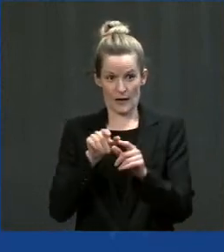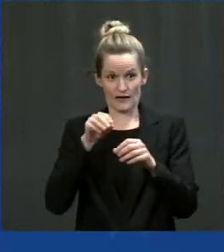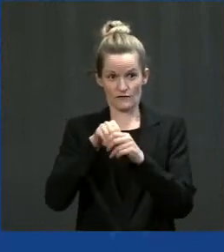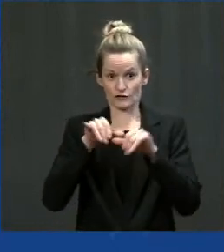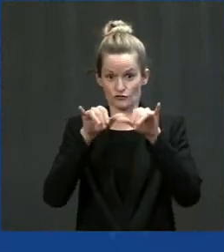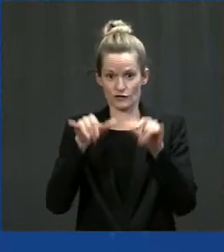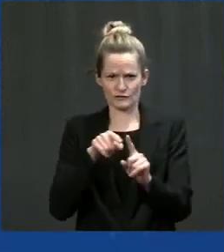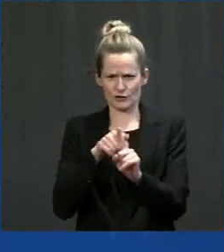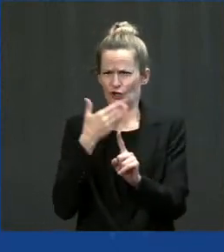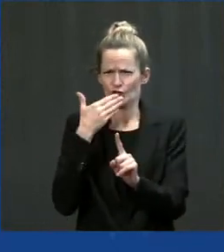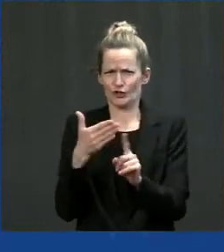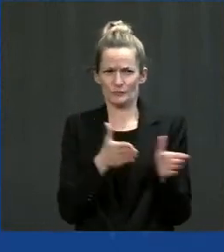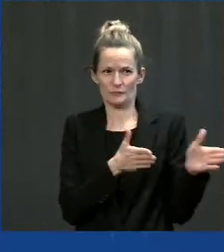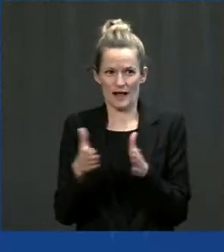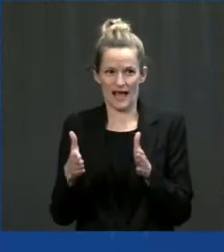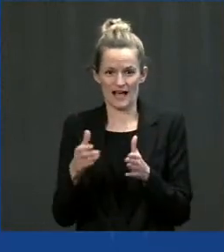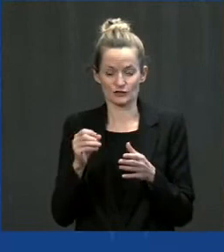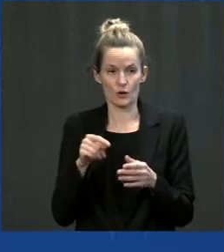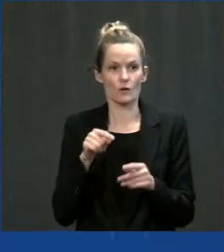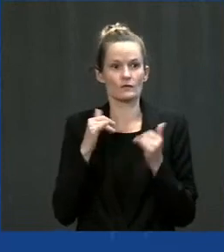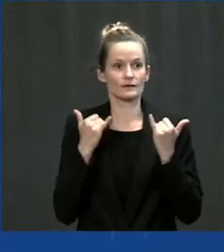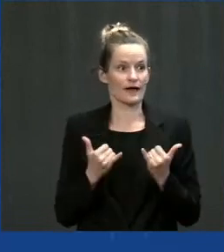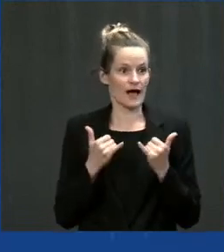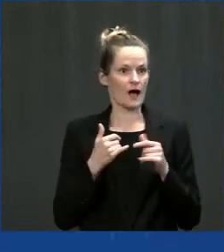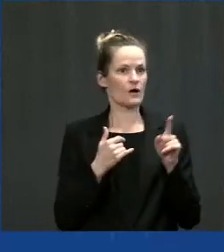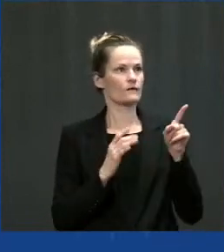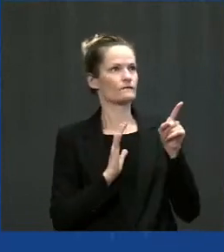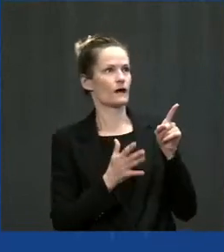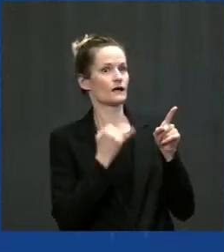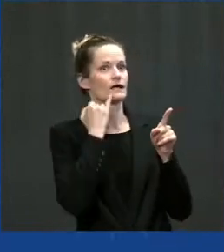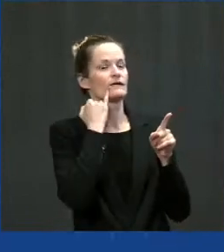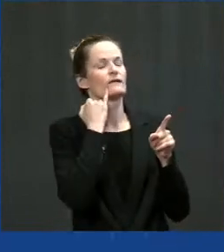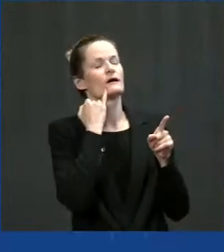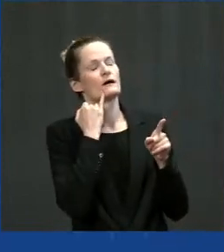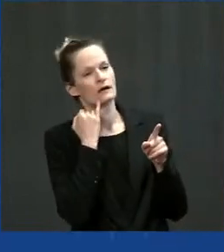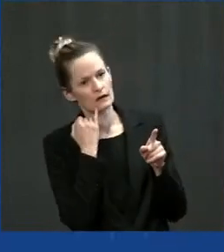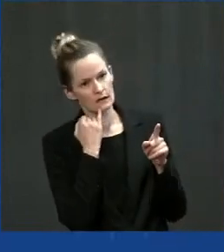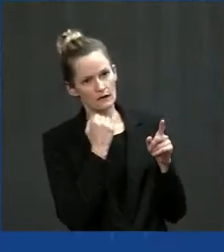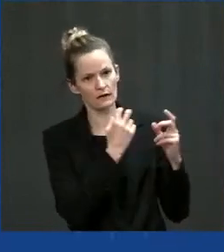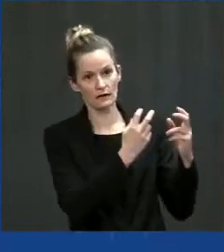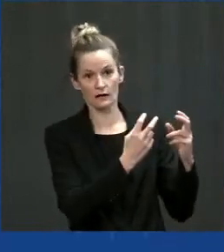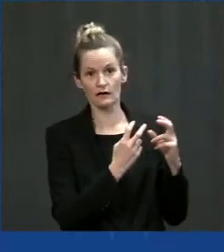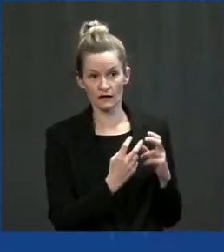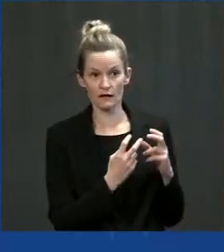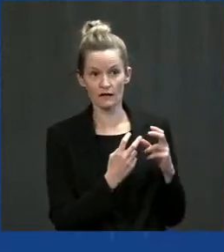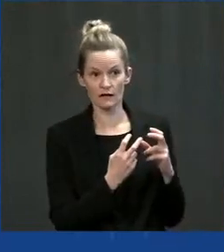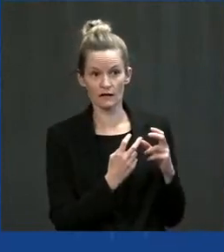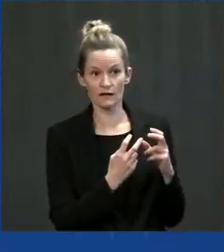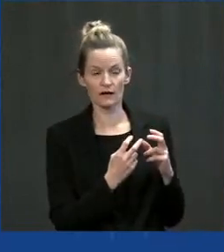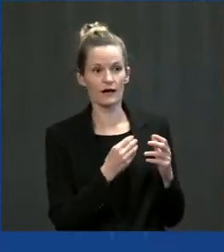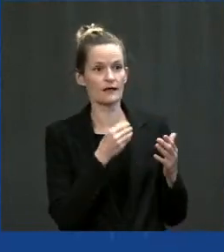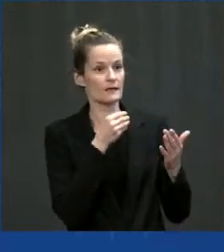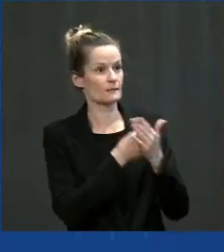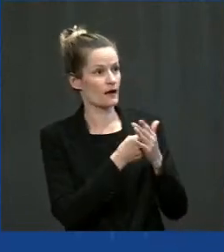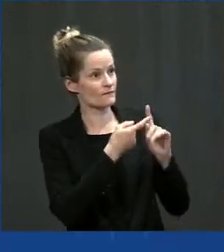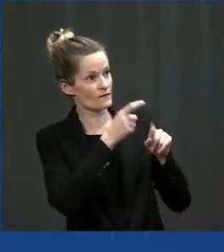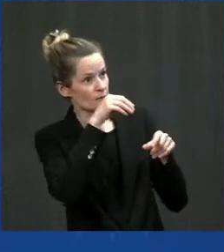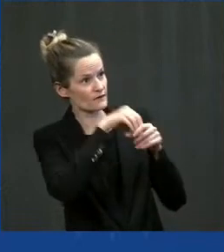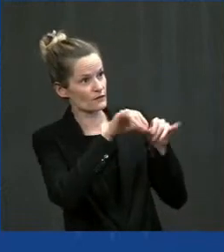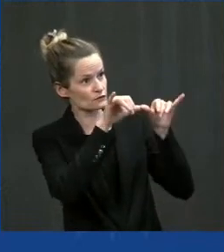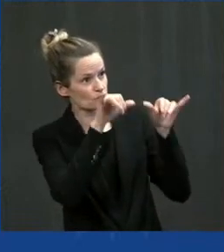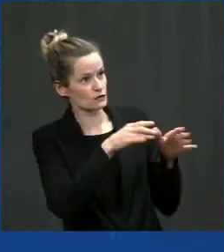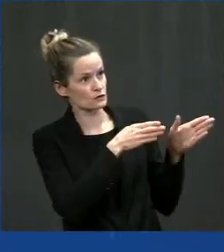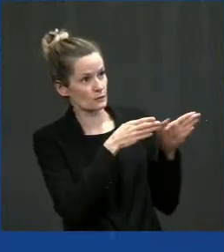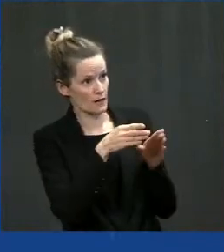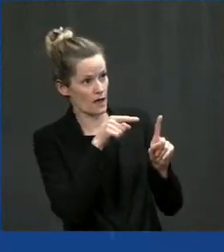pleased to see the increase in the small starts program project eligibility from 300 to 400 million